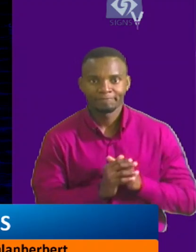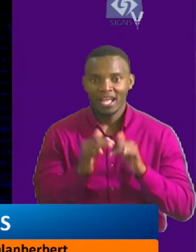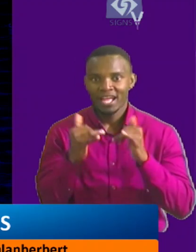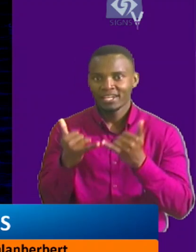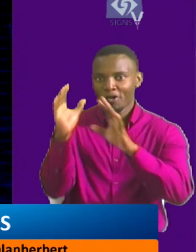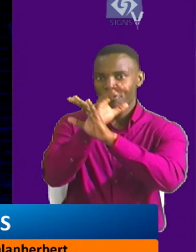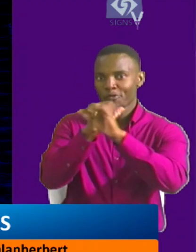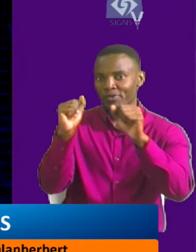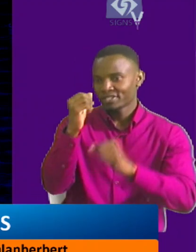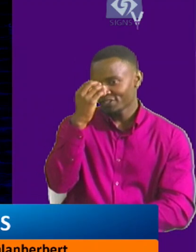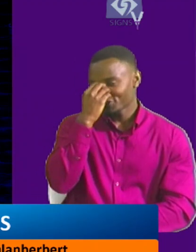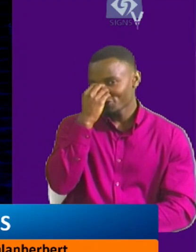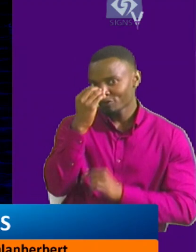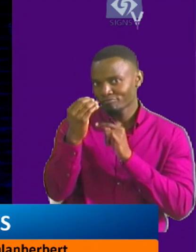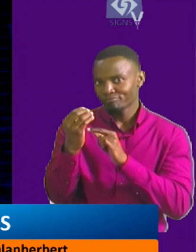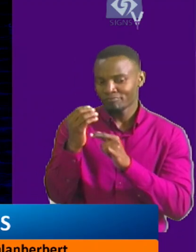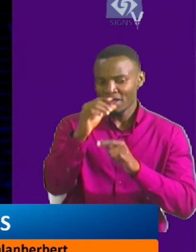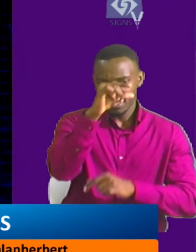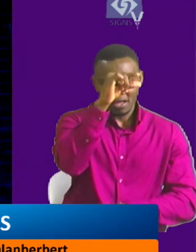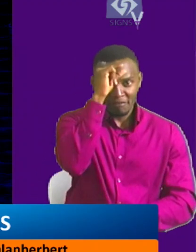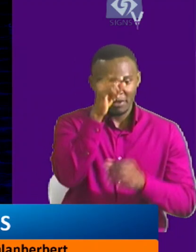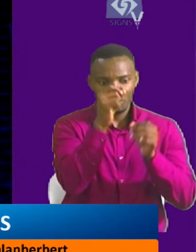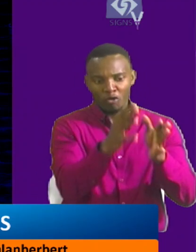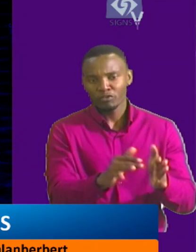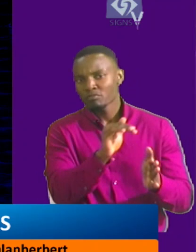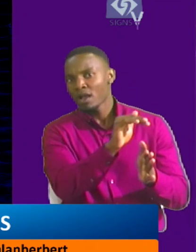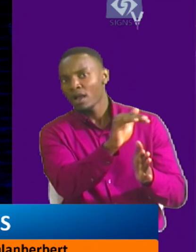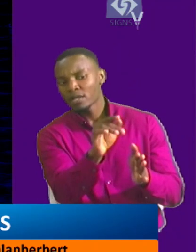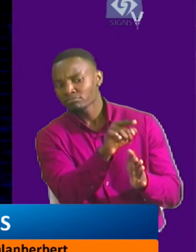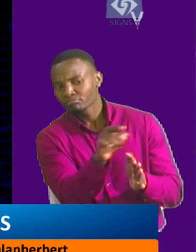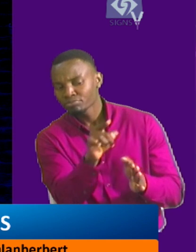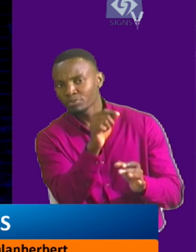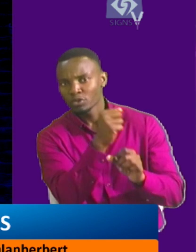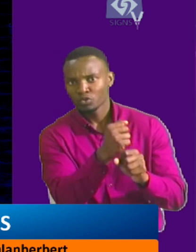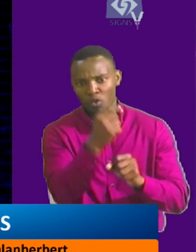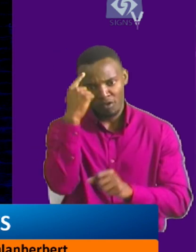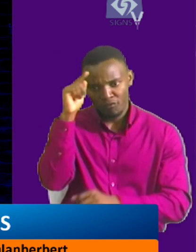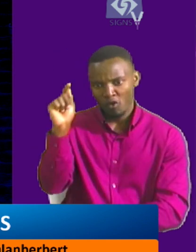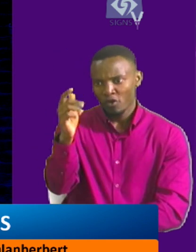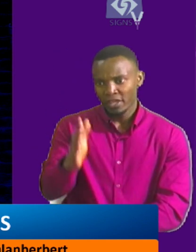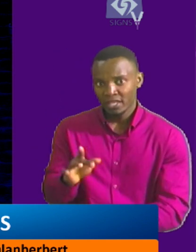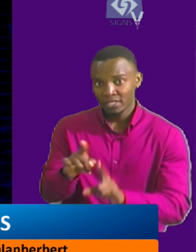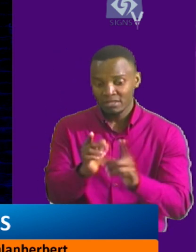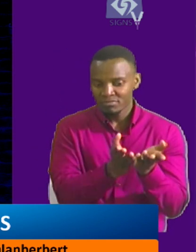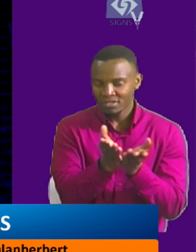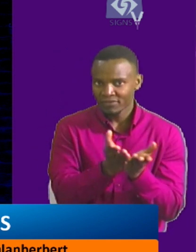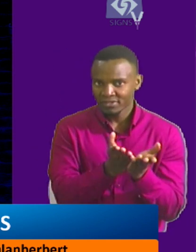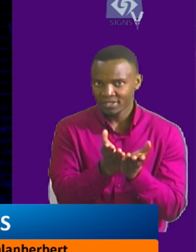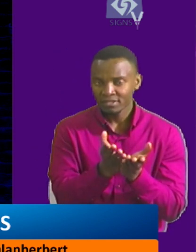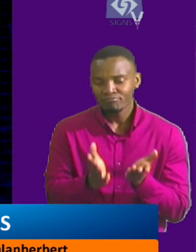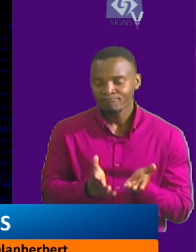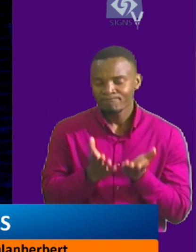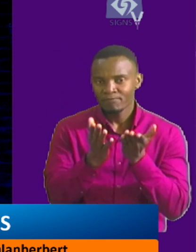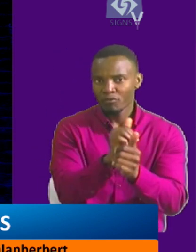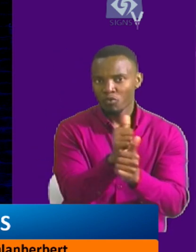President Ruto asks government officials to work for Kenyans and deliver services diligently. President William